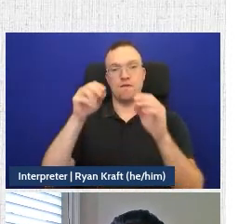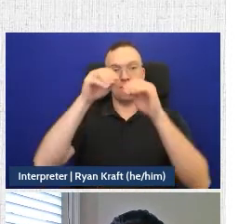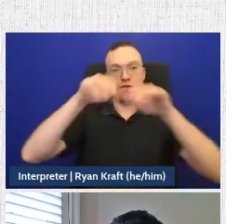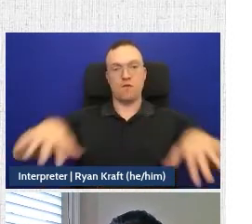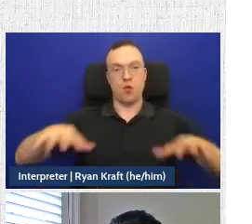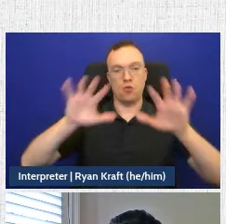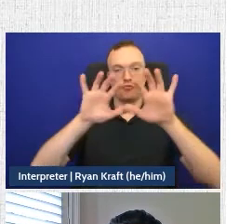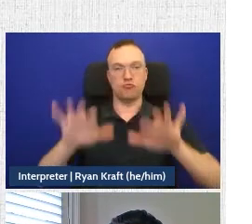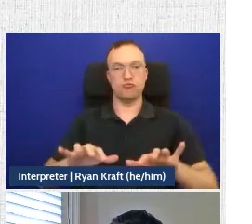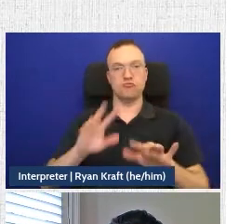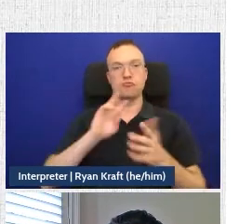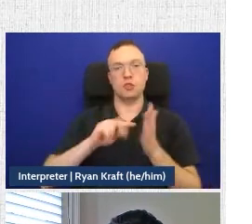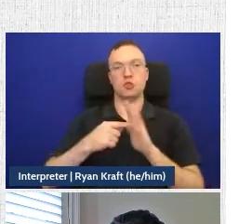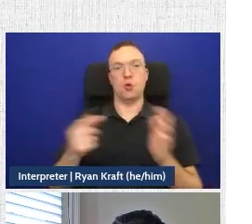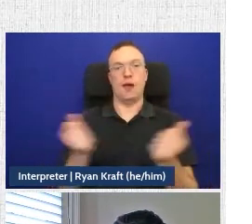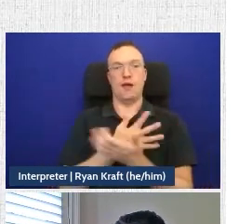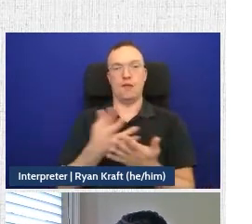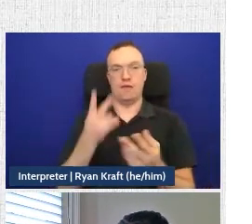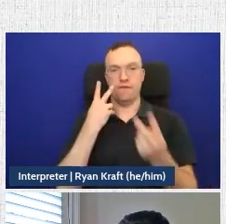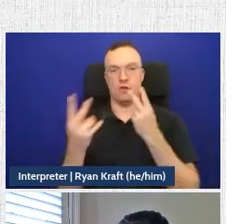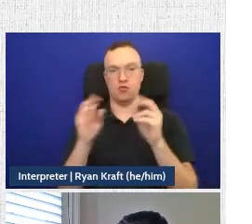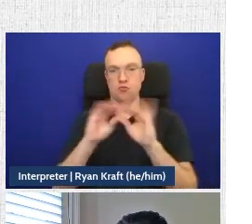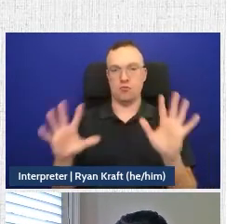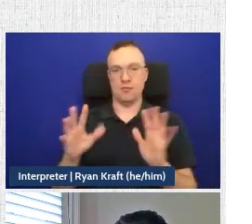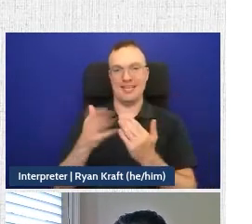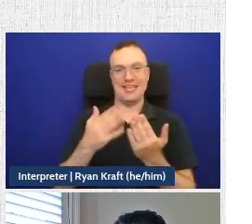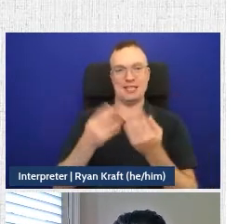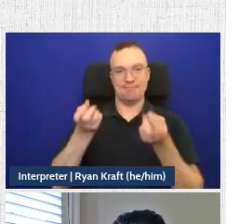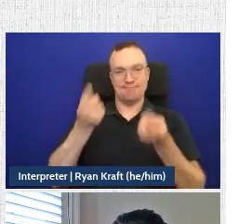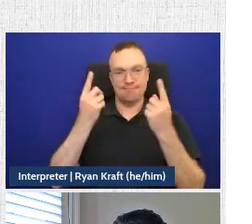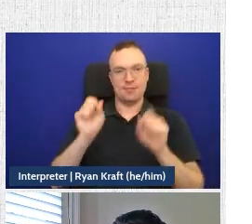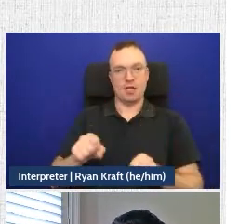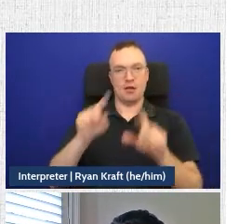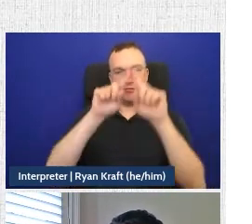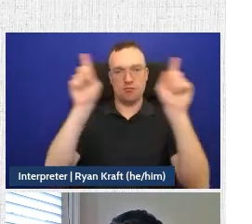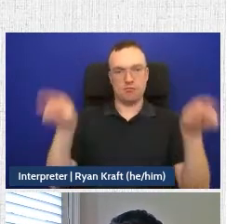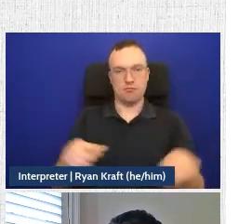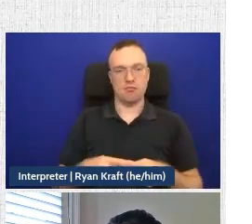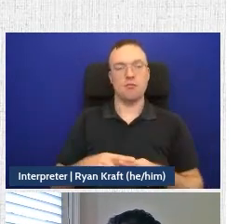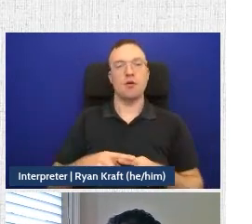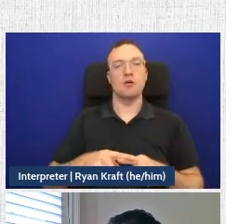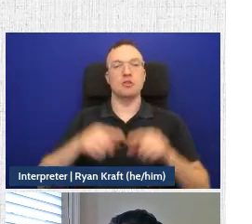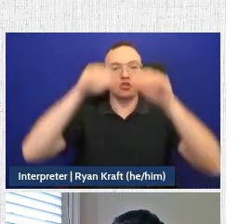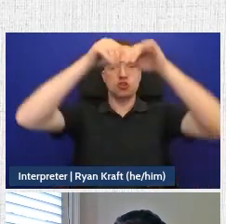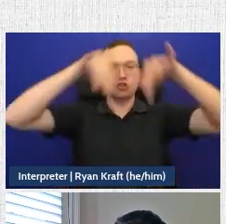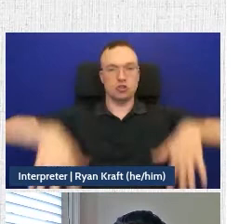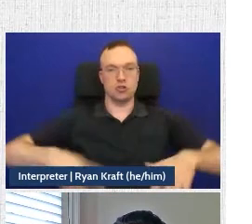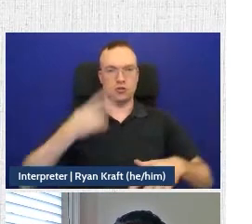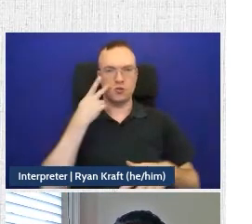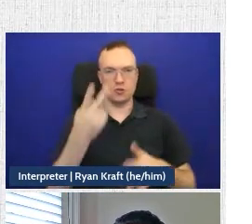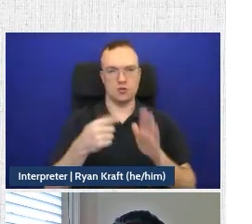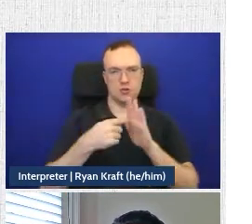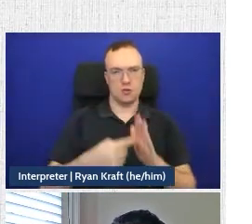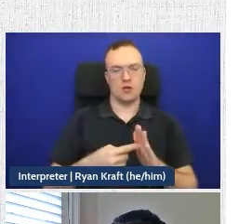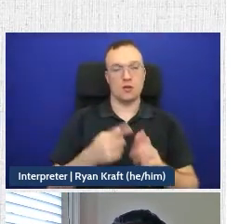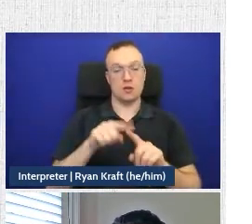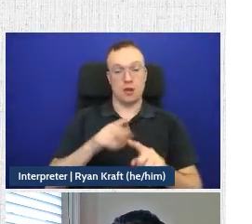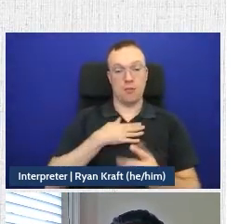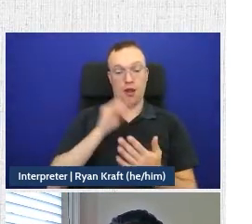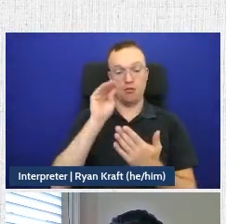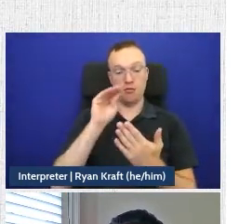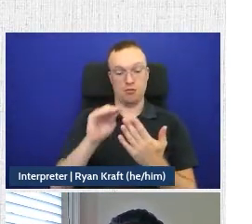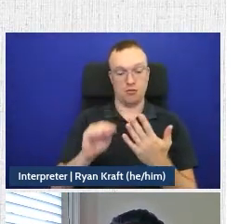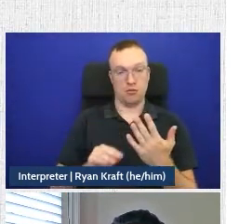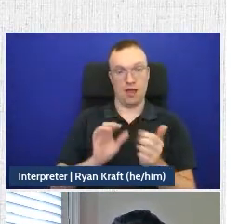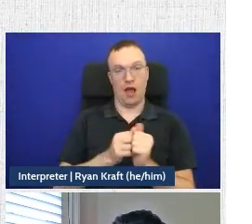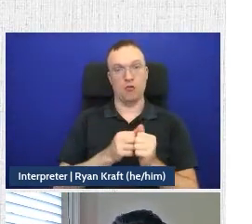synthesizes everything into a very visually pleasing and easily understandable flowchart that shows the user based off of their inputs, how exactly